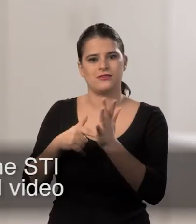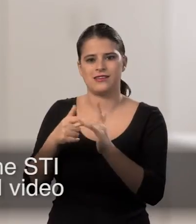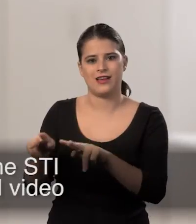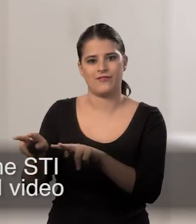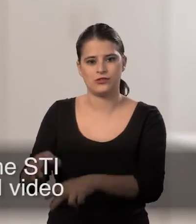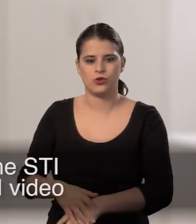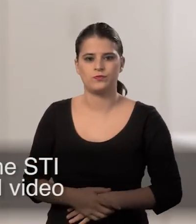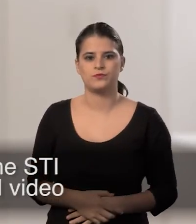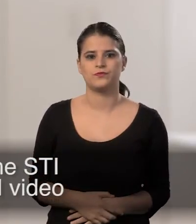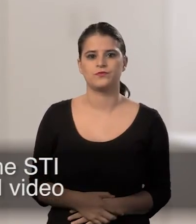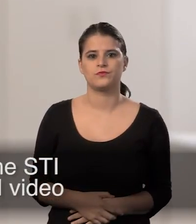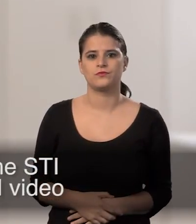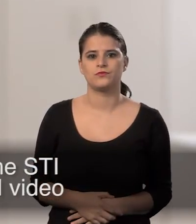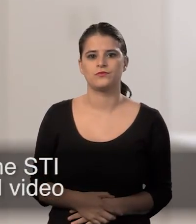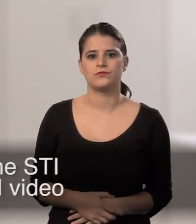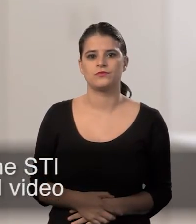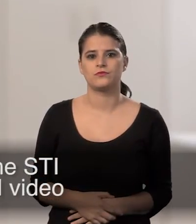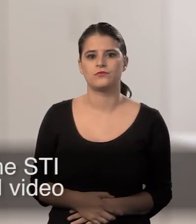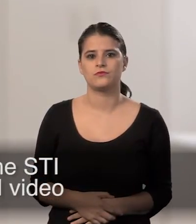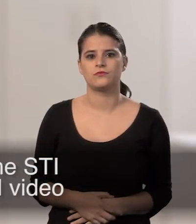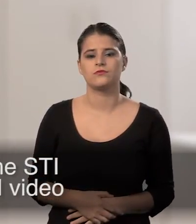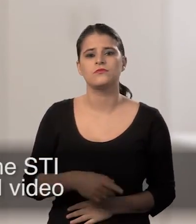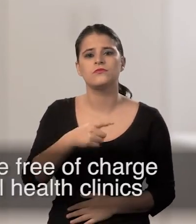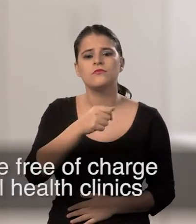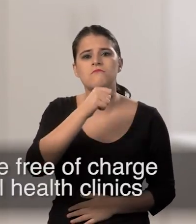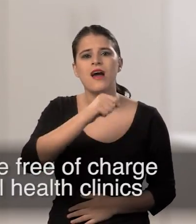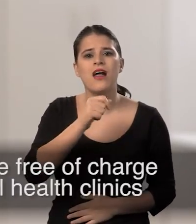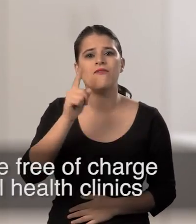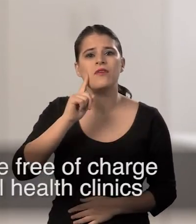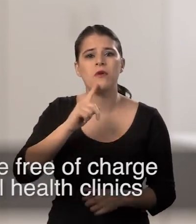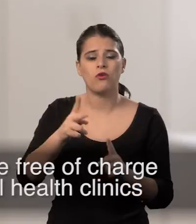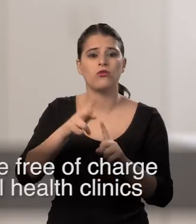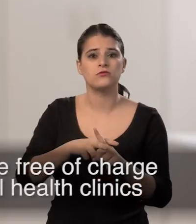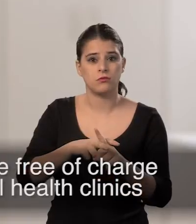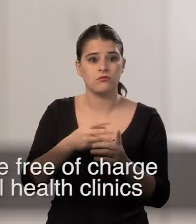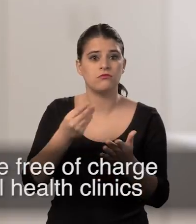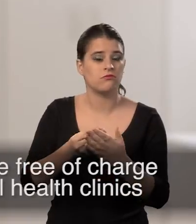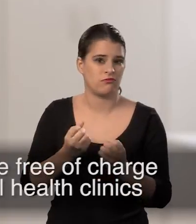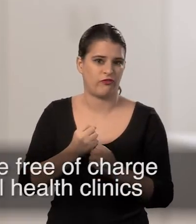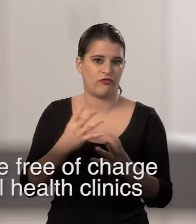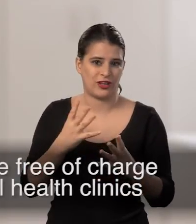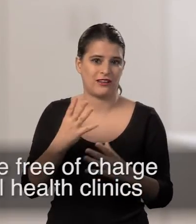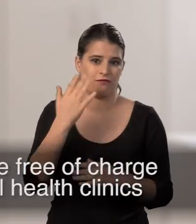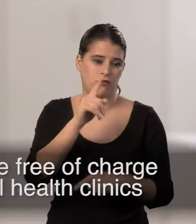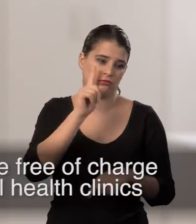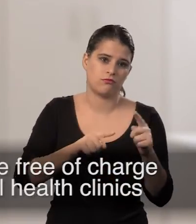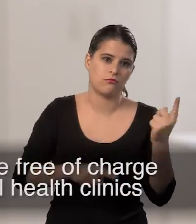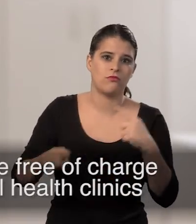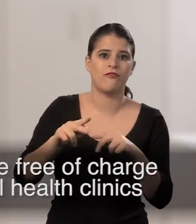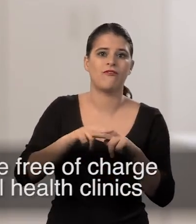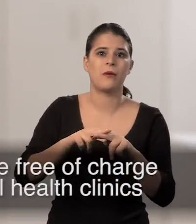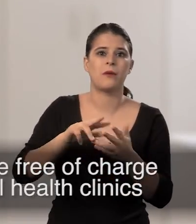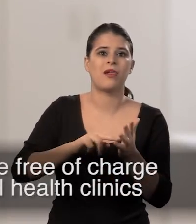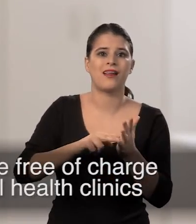STI protection, please see our STI video. Male and female condoms are available free of charge